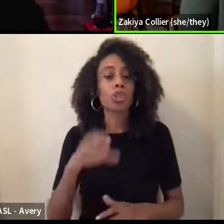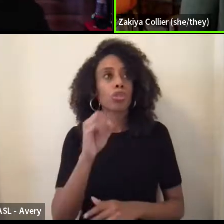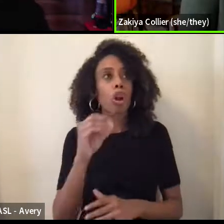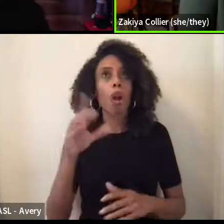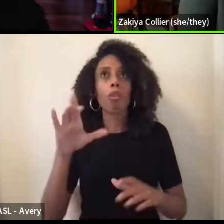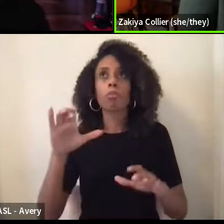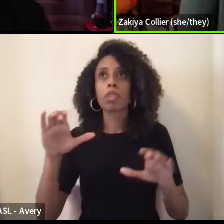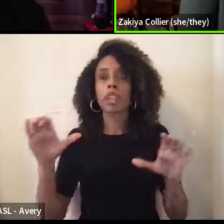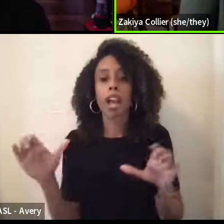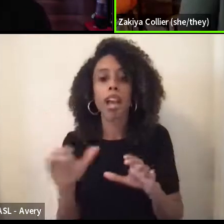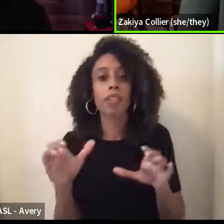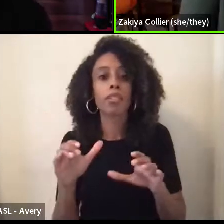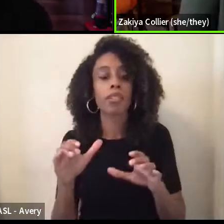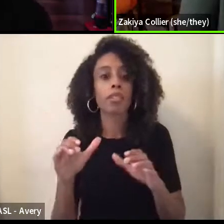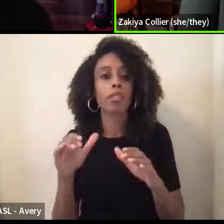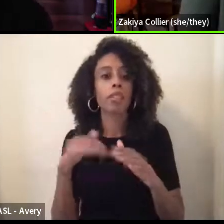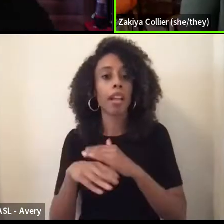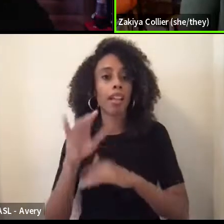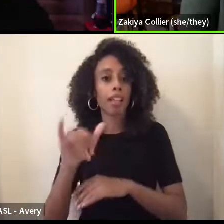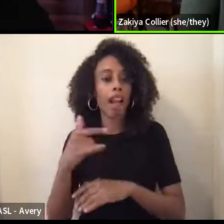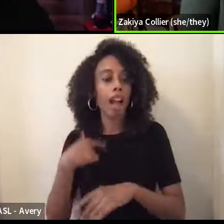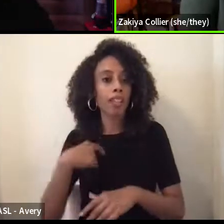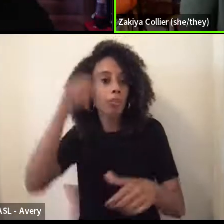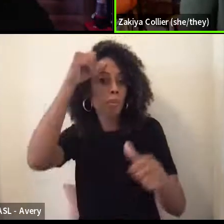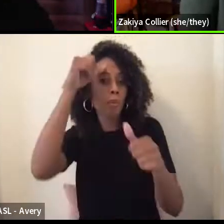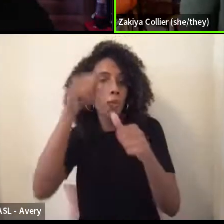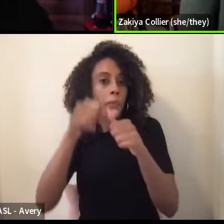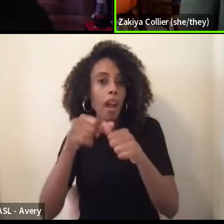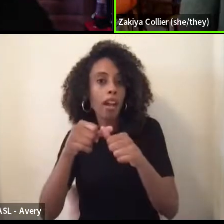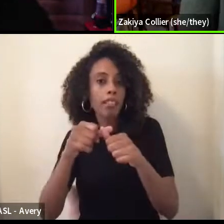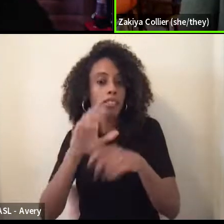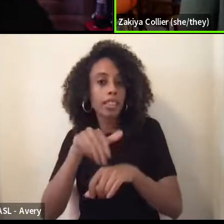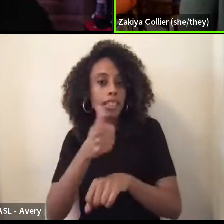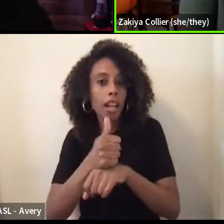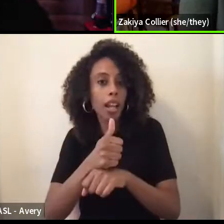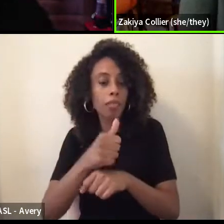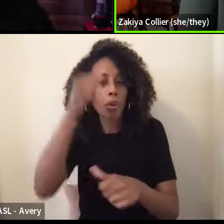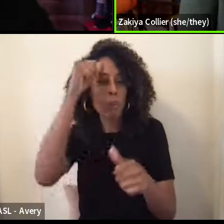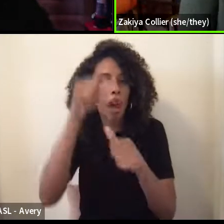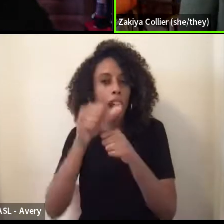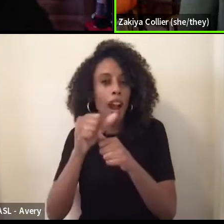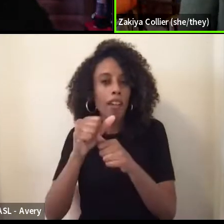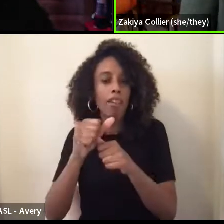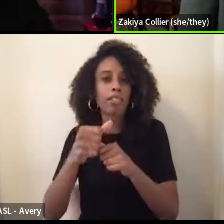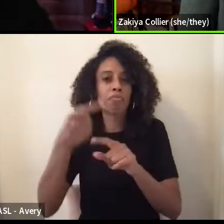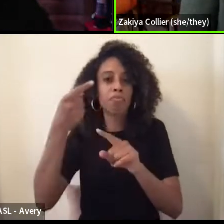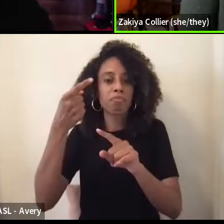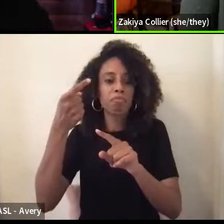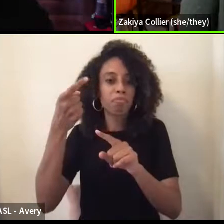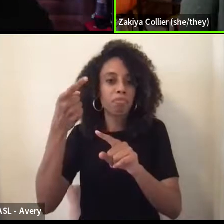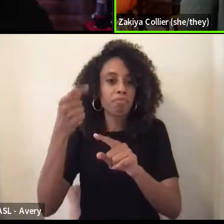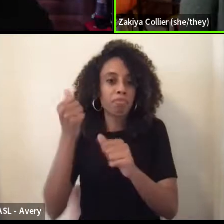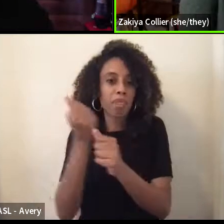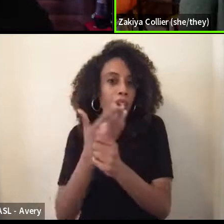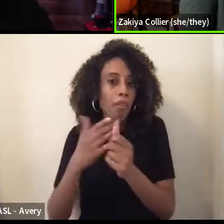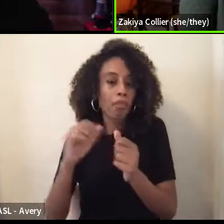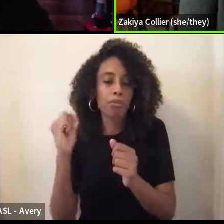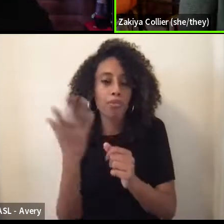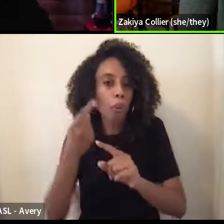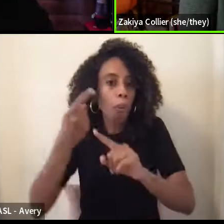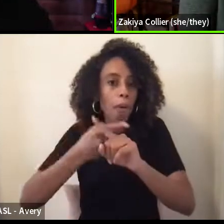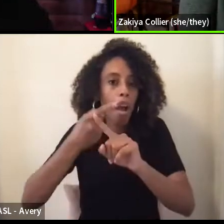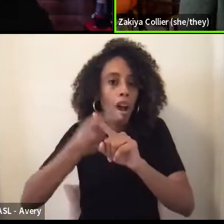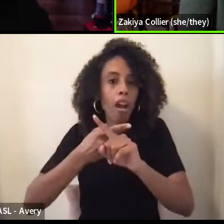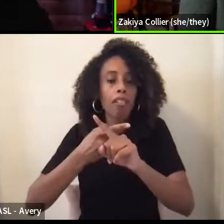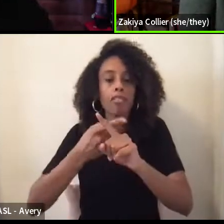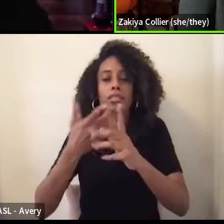that, set a reminder, you know, every couple months or, you know, however often you